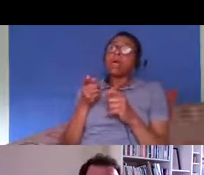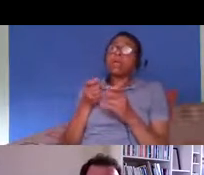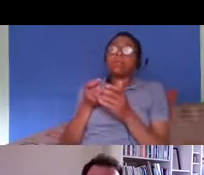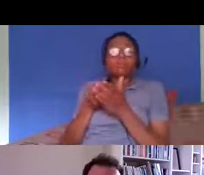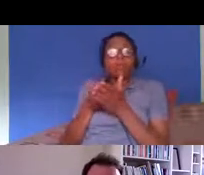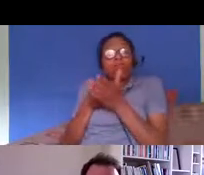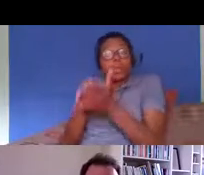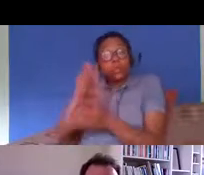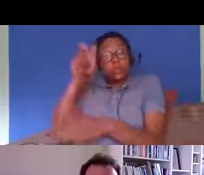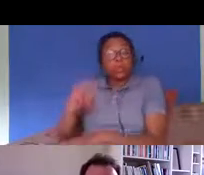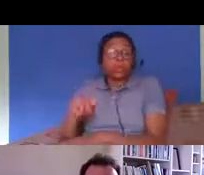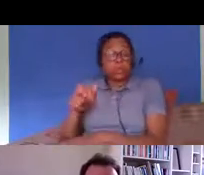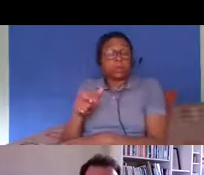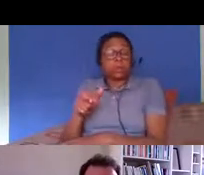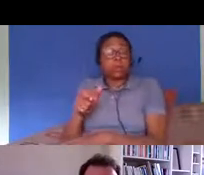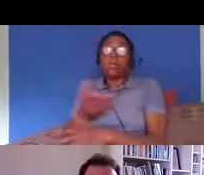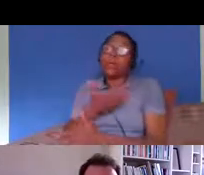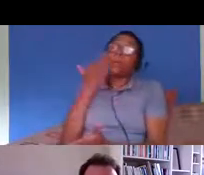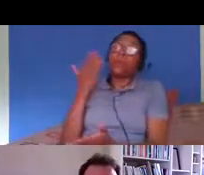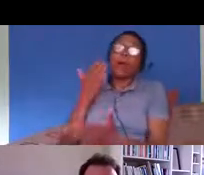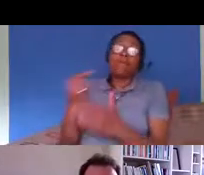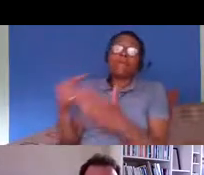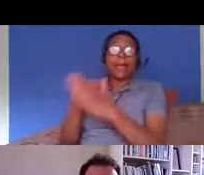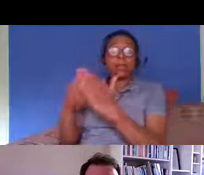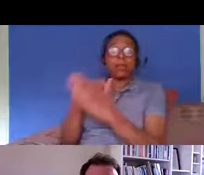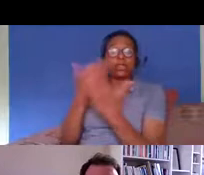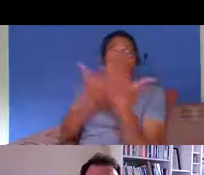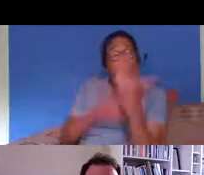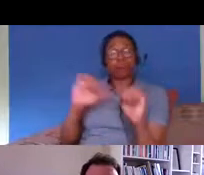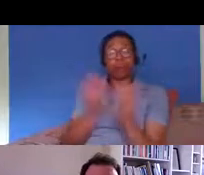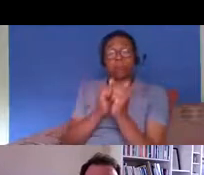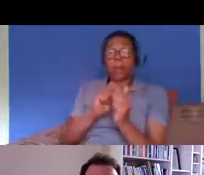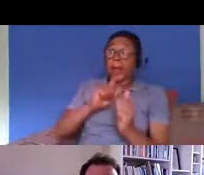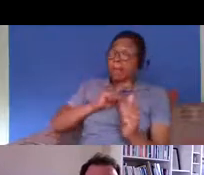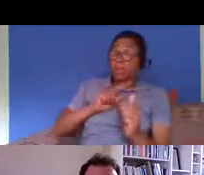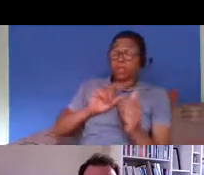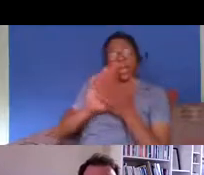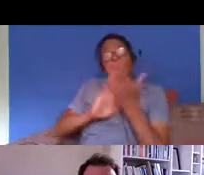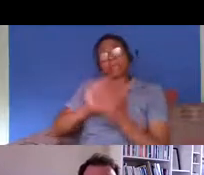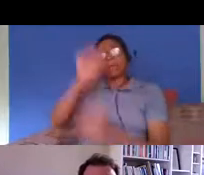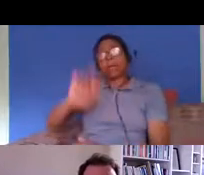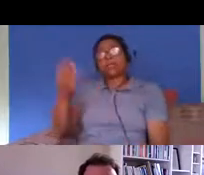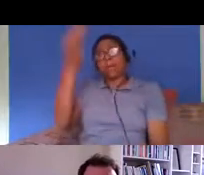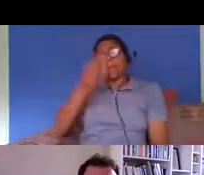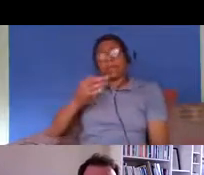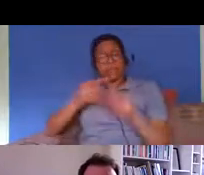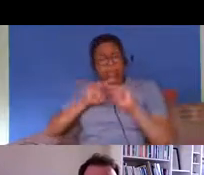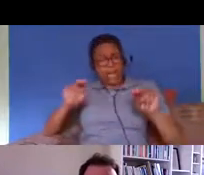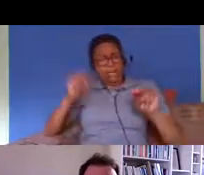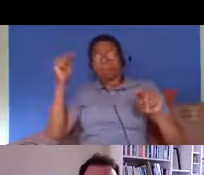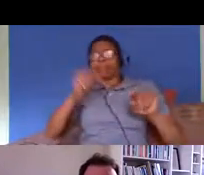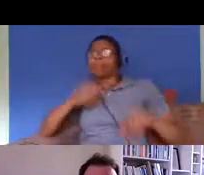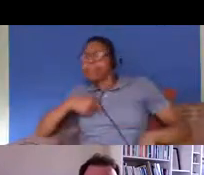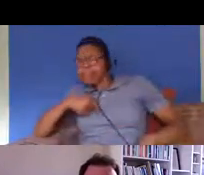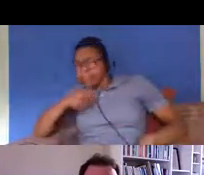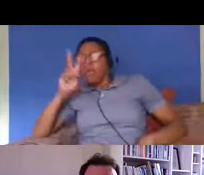there's been a lot of fuss about this rightly so um because it just increases race discrimination in the housing market essentially there's a lot of research